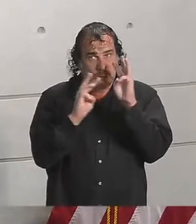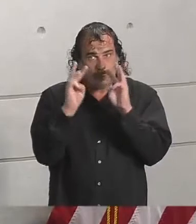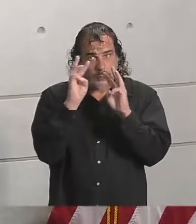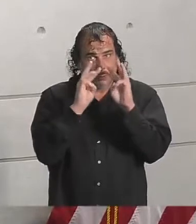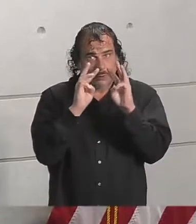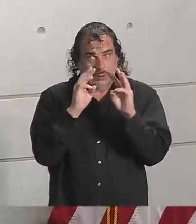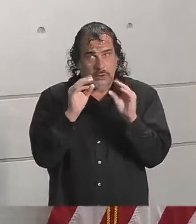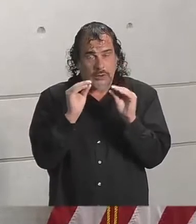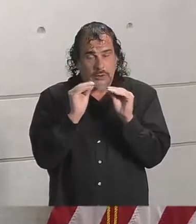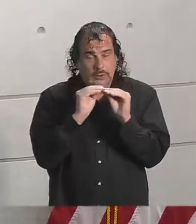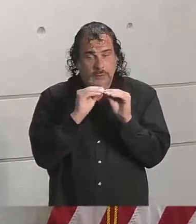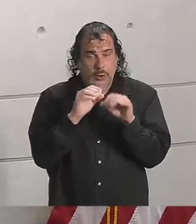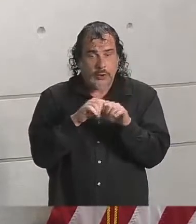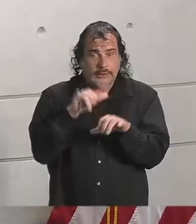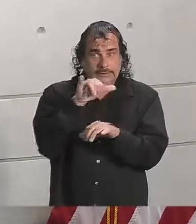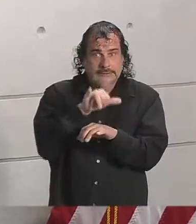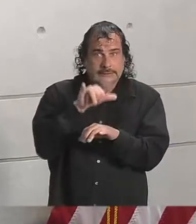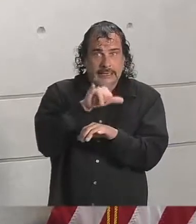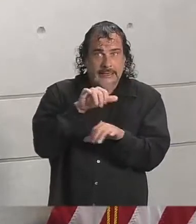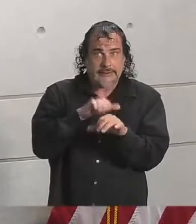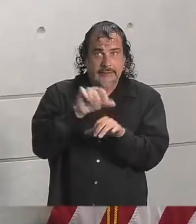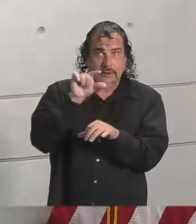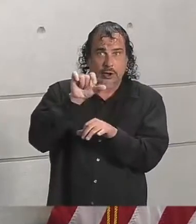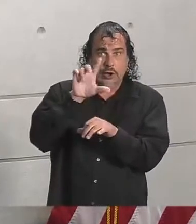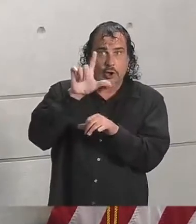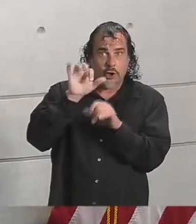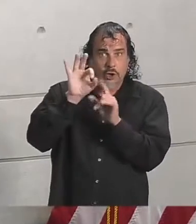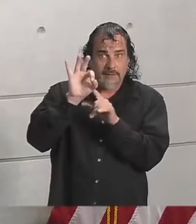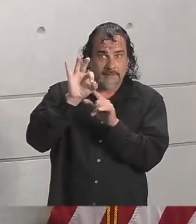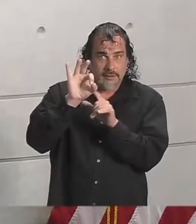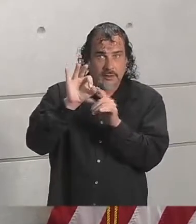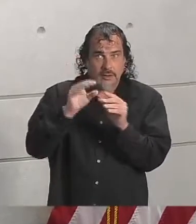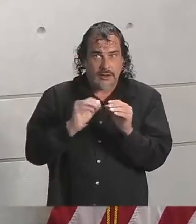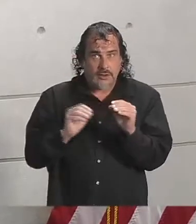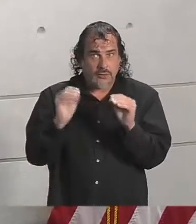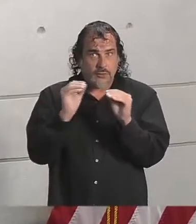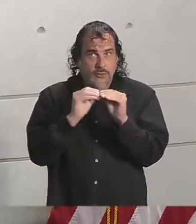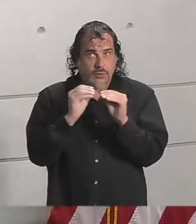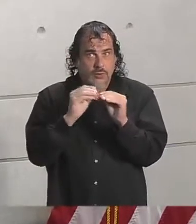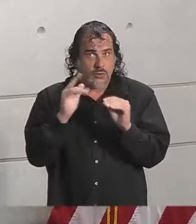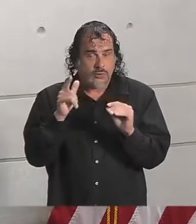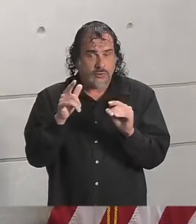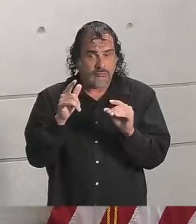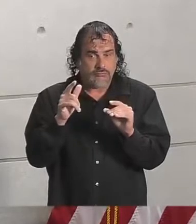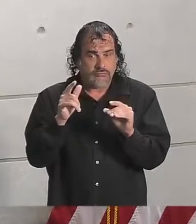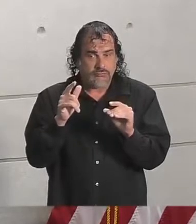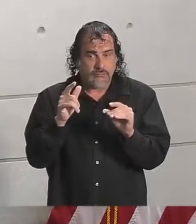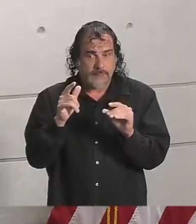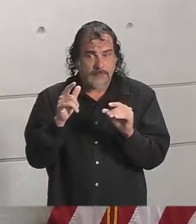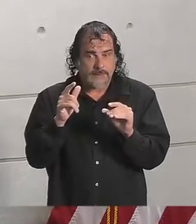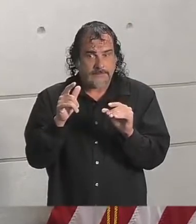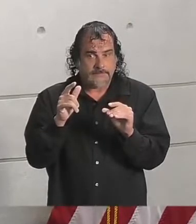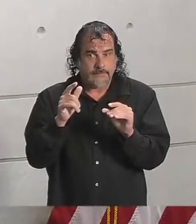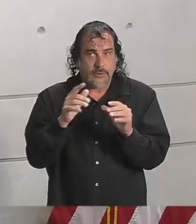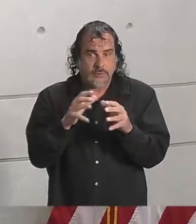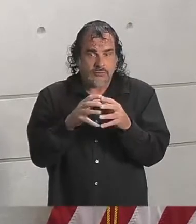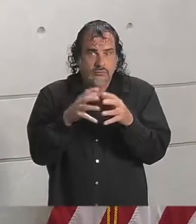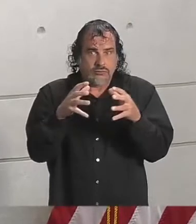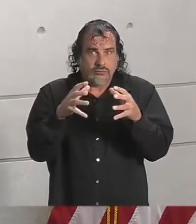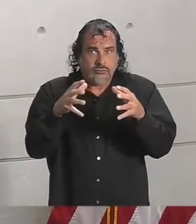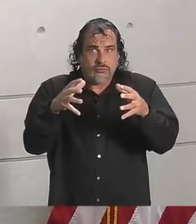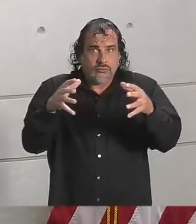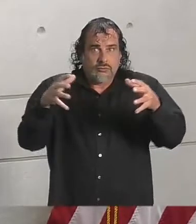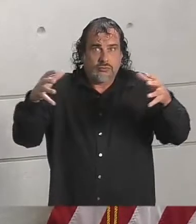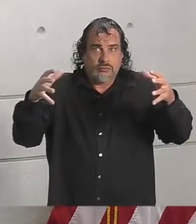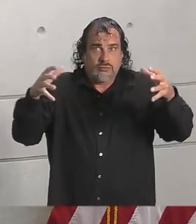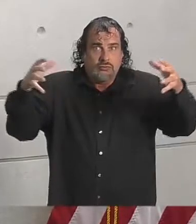it stays out in the Gulf of Mexico, the more and higher the likelihood is that it continues to grow in size and